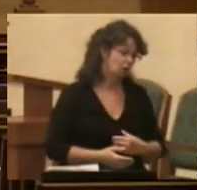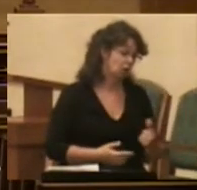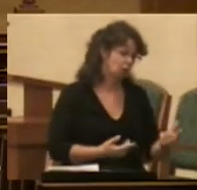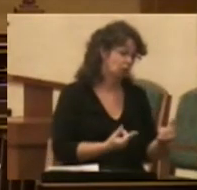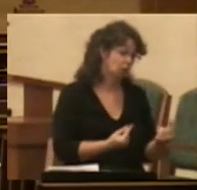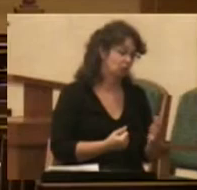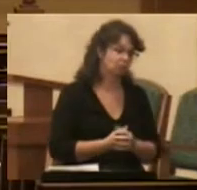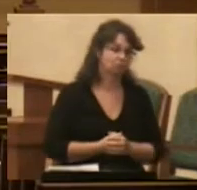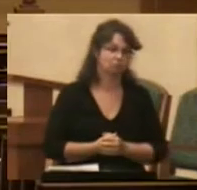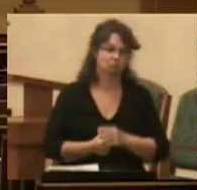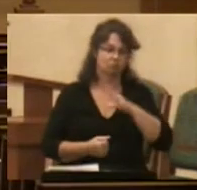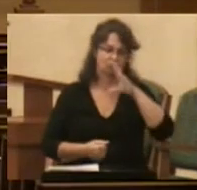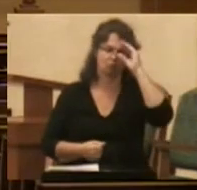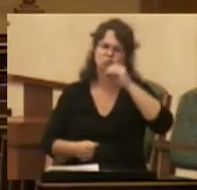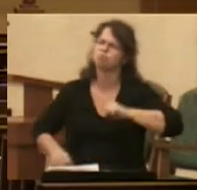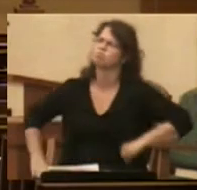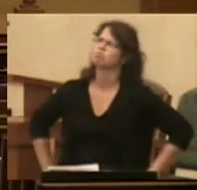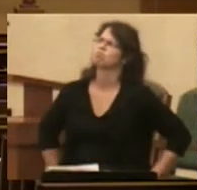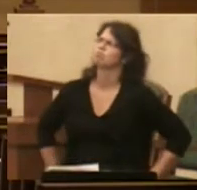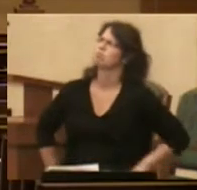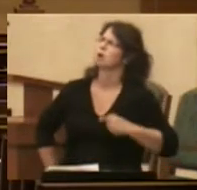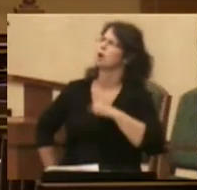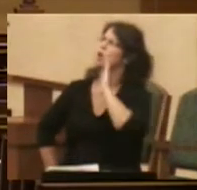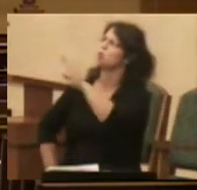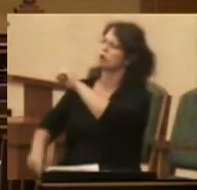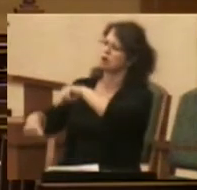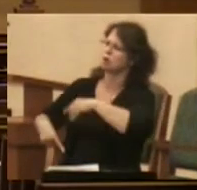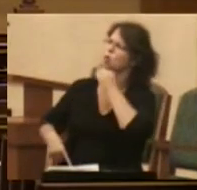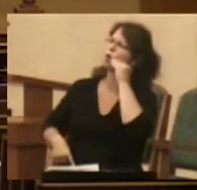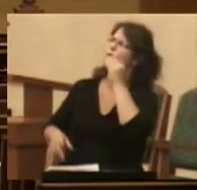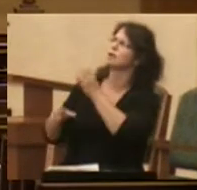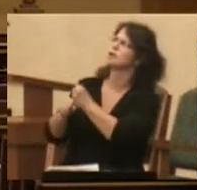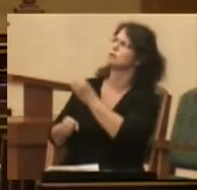when the boy said I will come home and get something to eat.